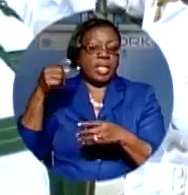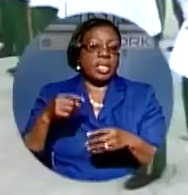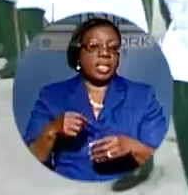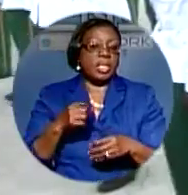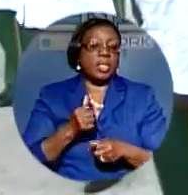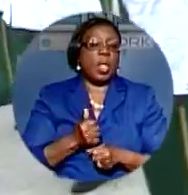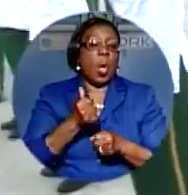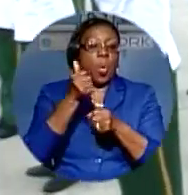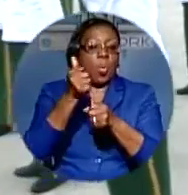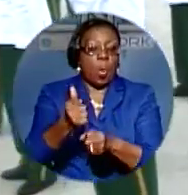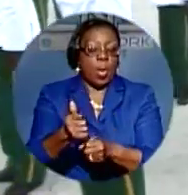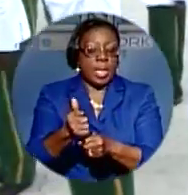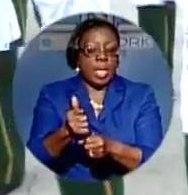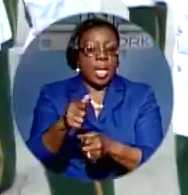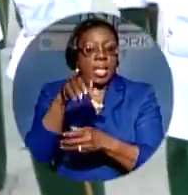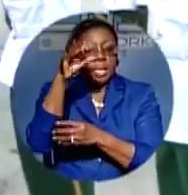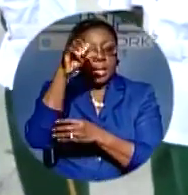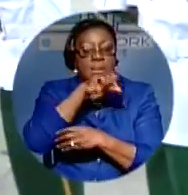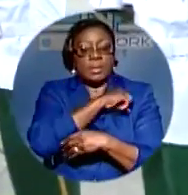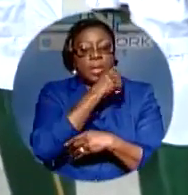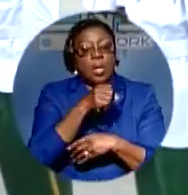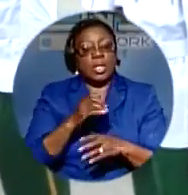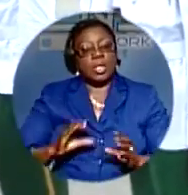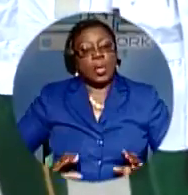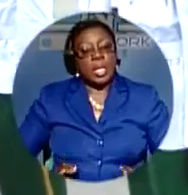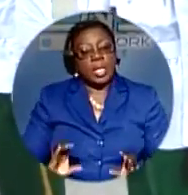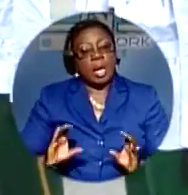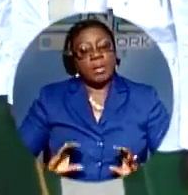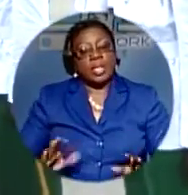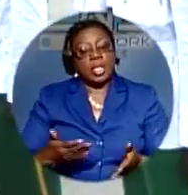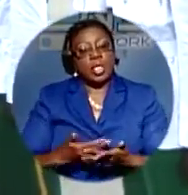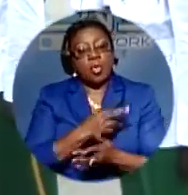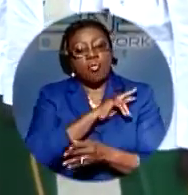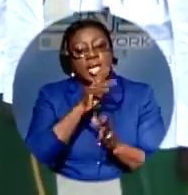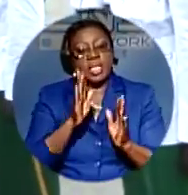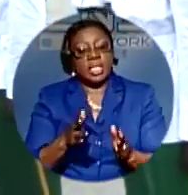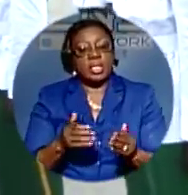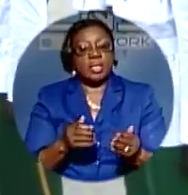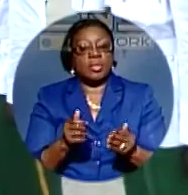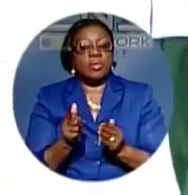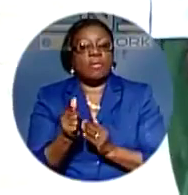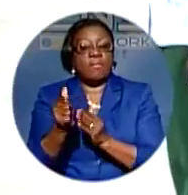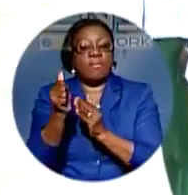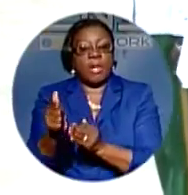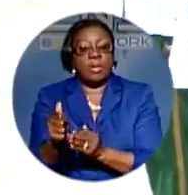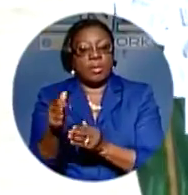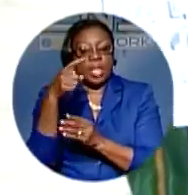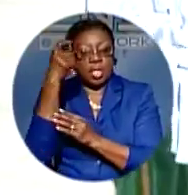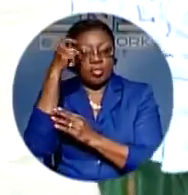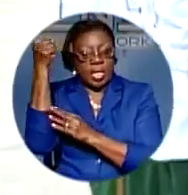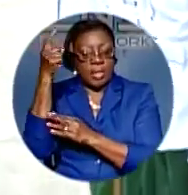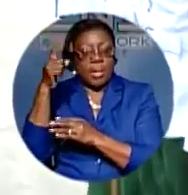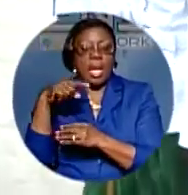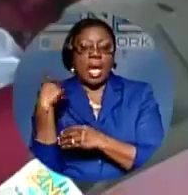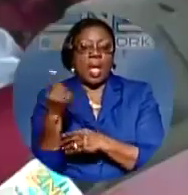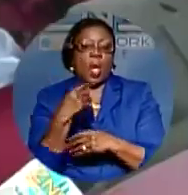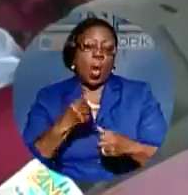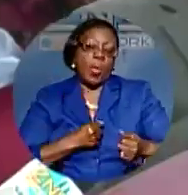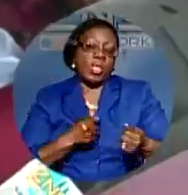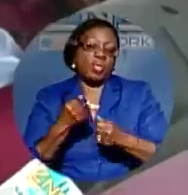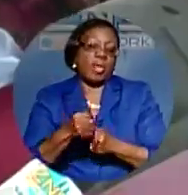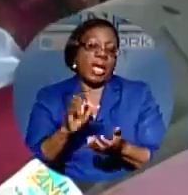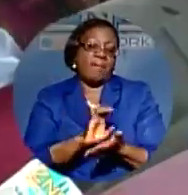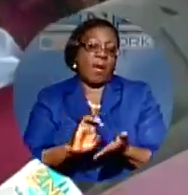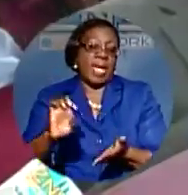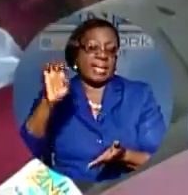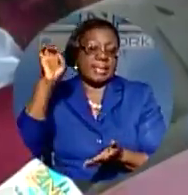Smith also encouraged the new Rangers to continue to follow their dreams and always strive for excellence. As Royal Bahamas